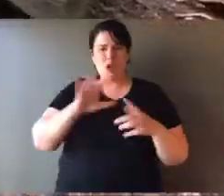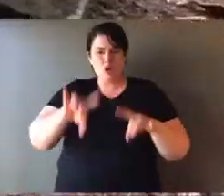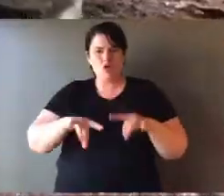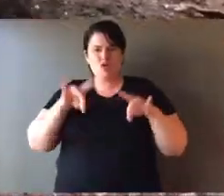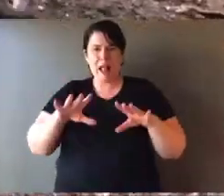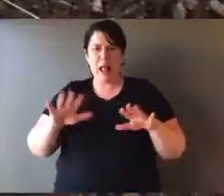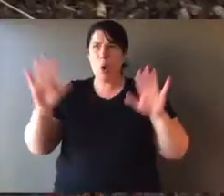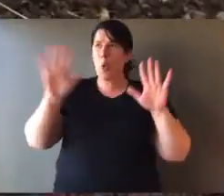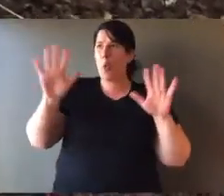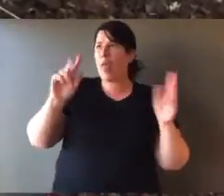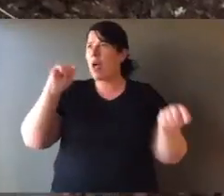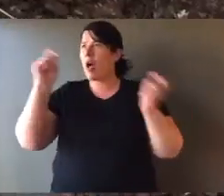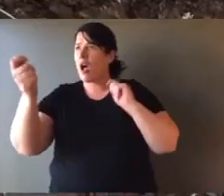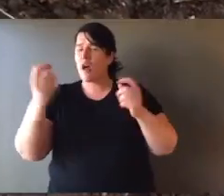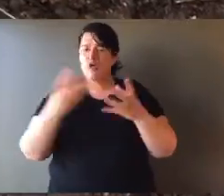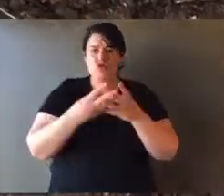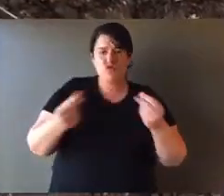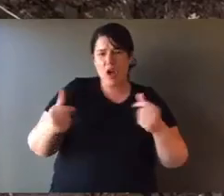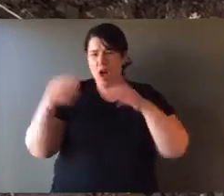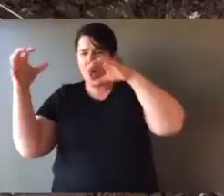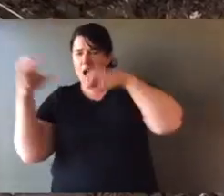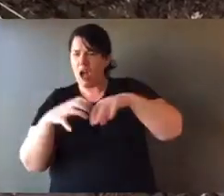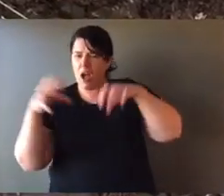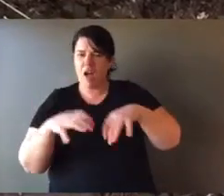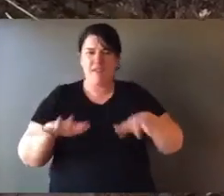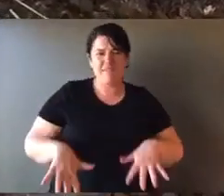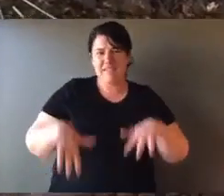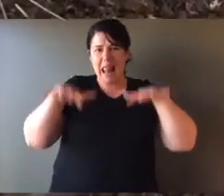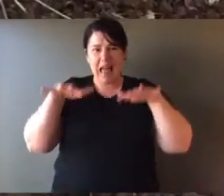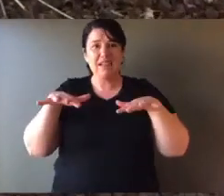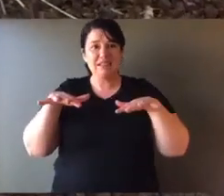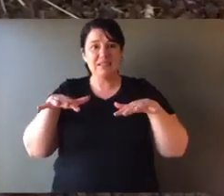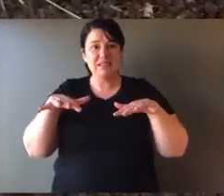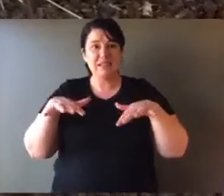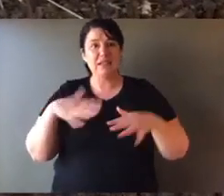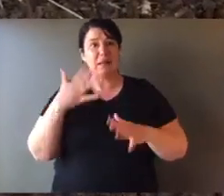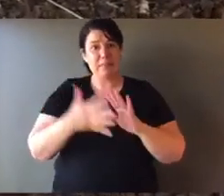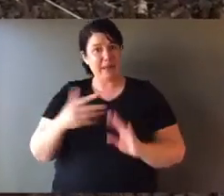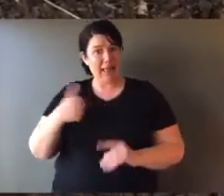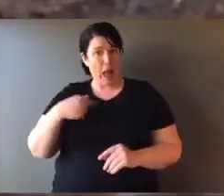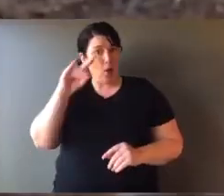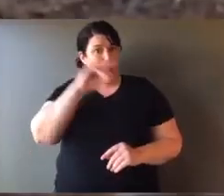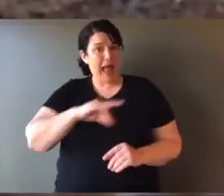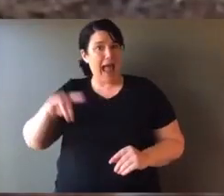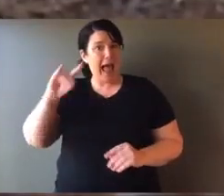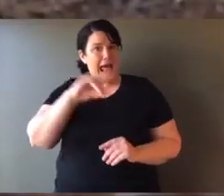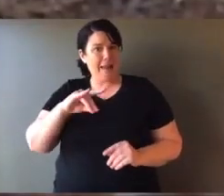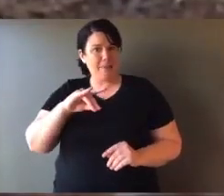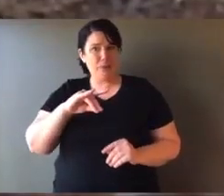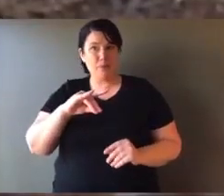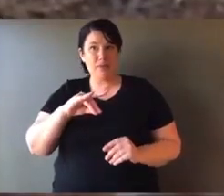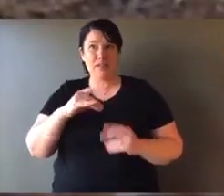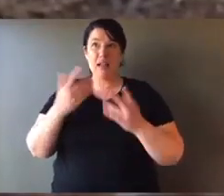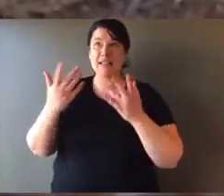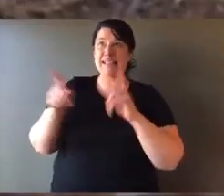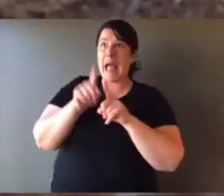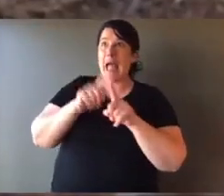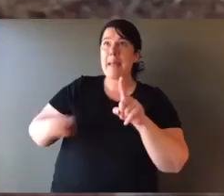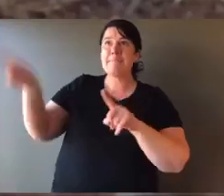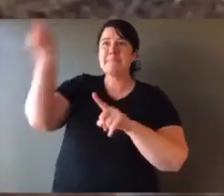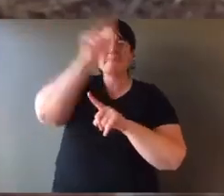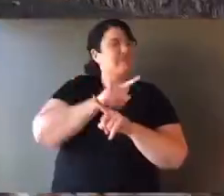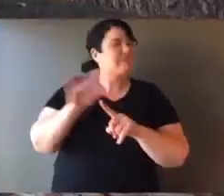uniqueness to adapt into a changing and harsh environment that is Australia. And those processes mean that our animals